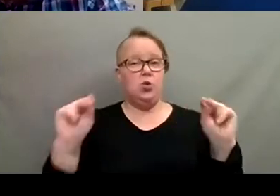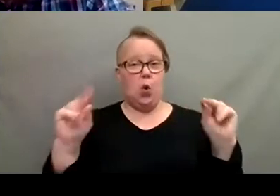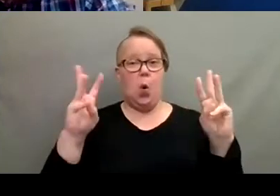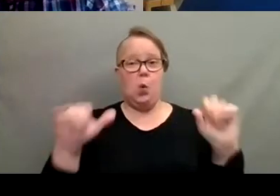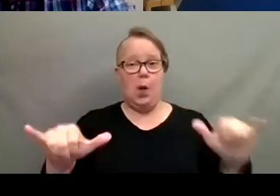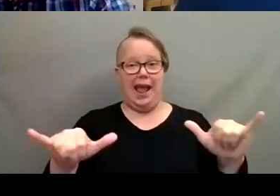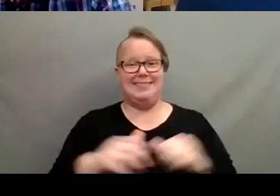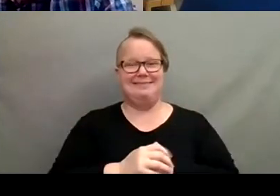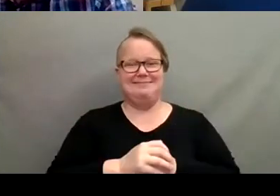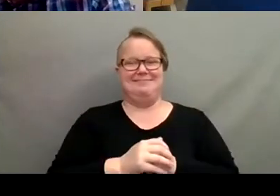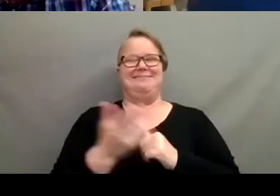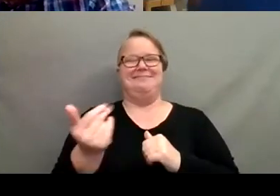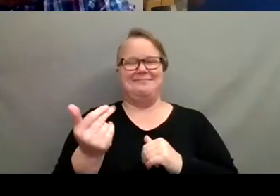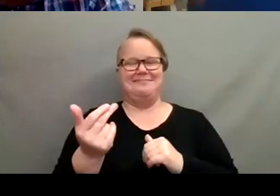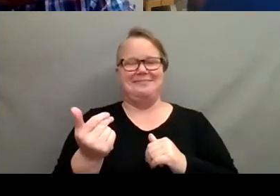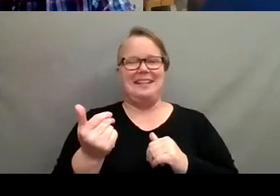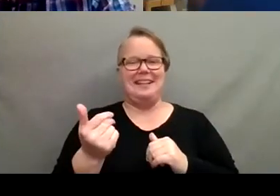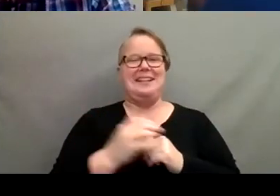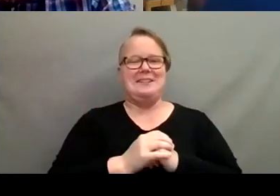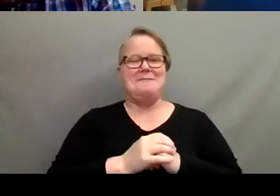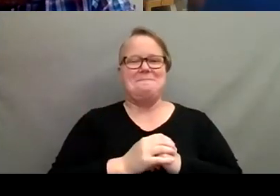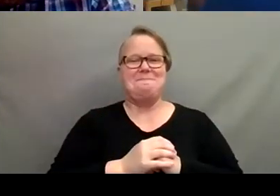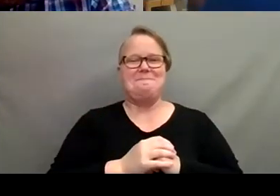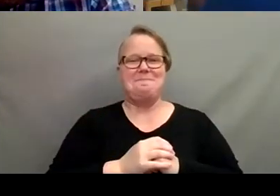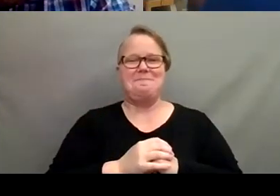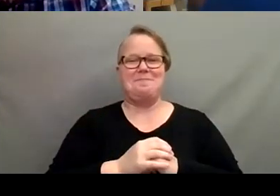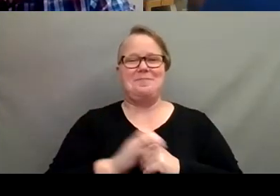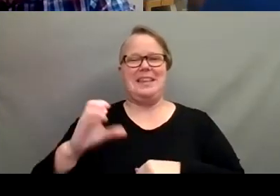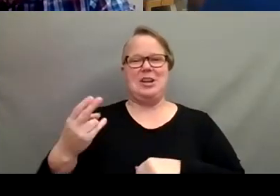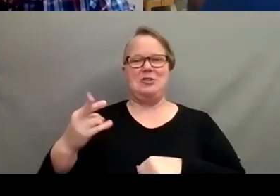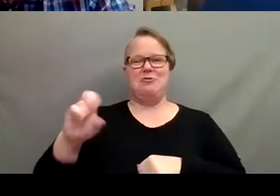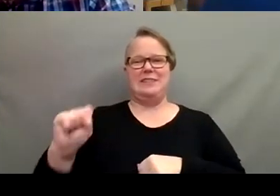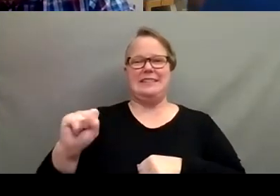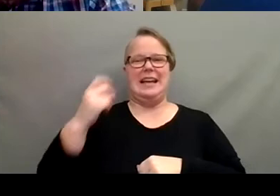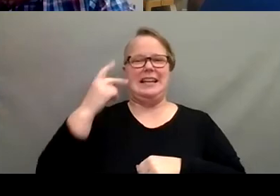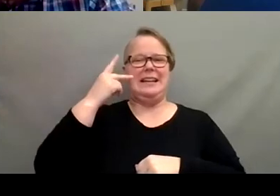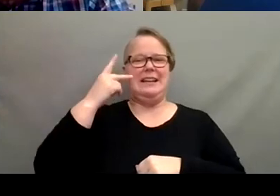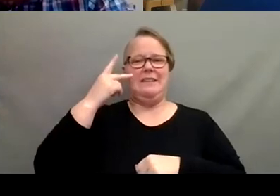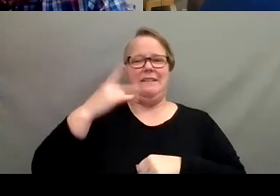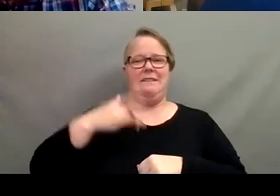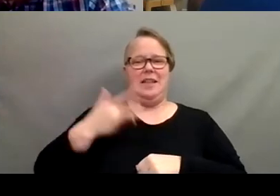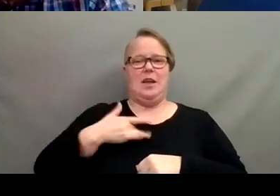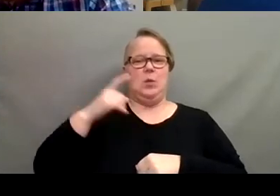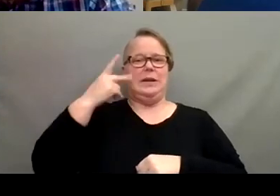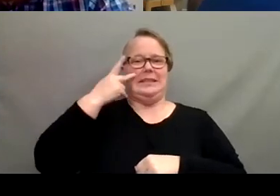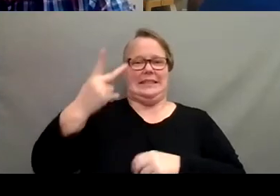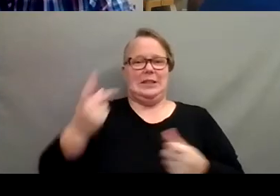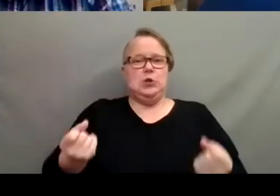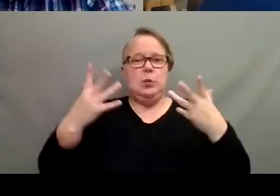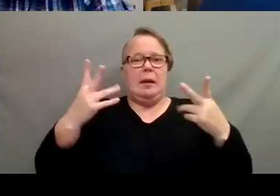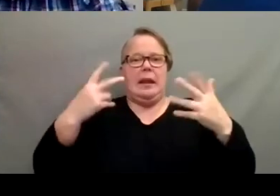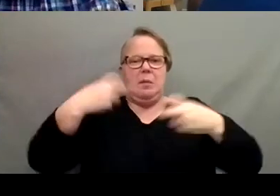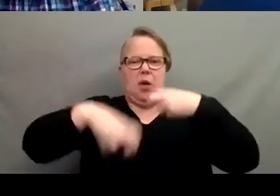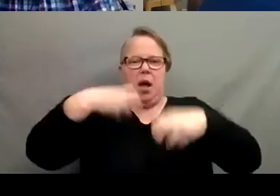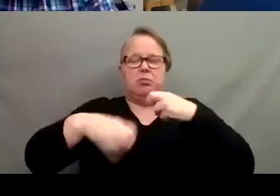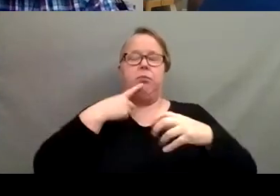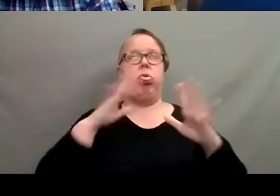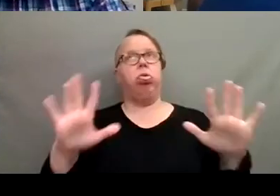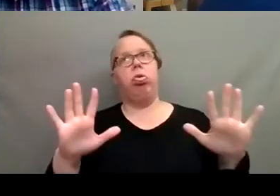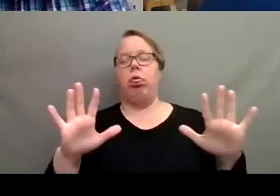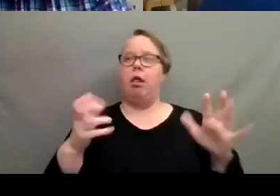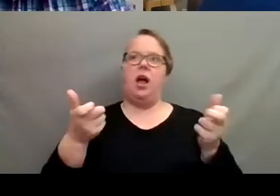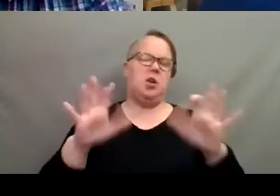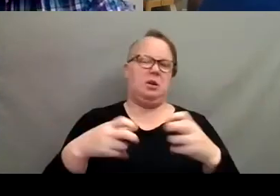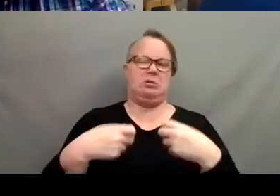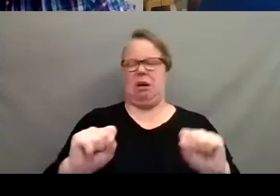That's, that's kind of how I am with house plants. I always feel like we see too many of the, the problems with plants. We're just like, we don't even want to try it.